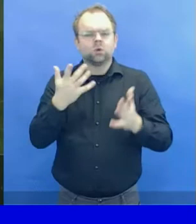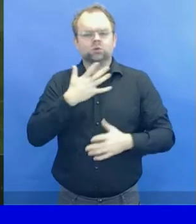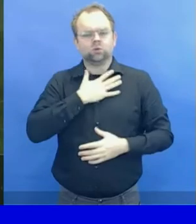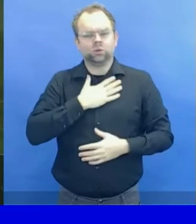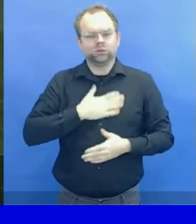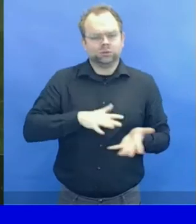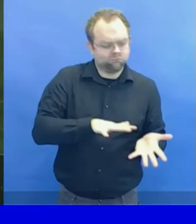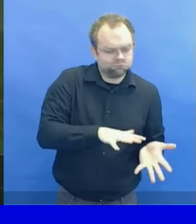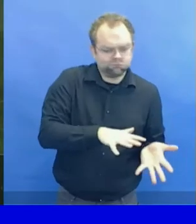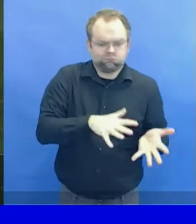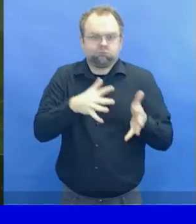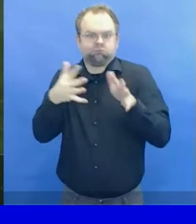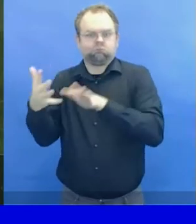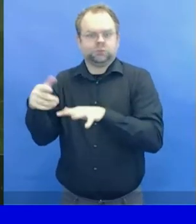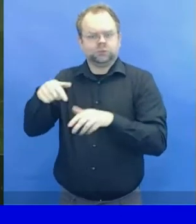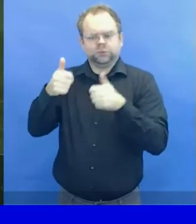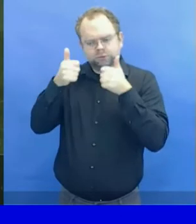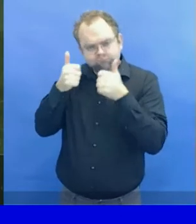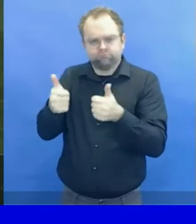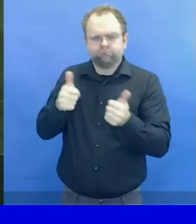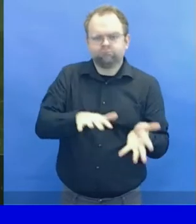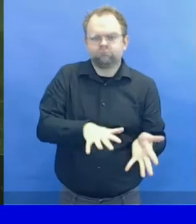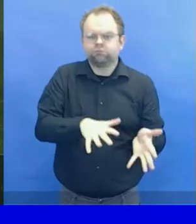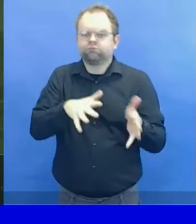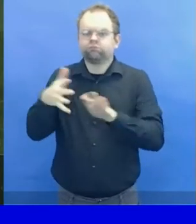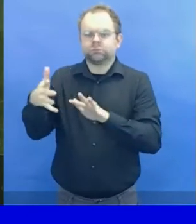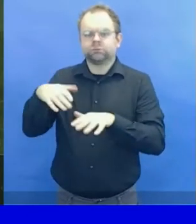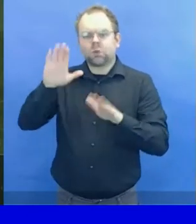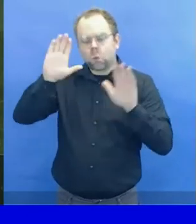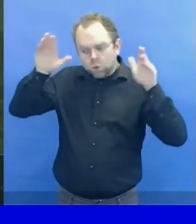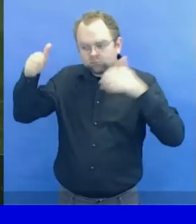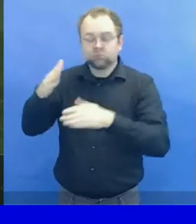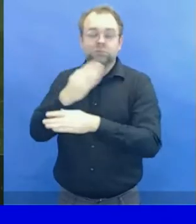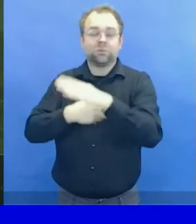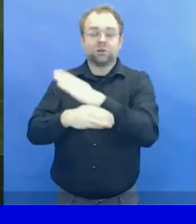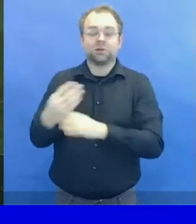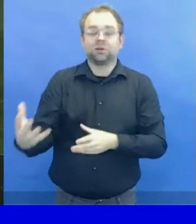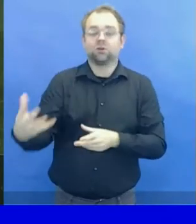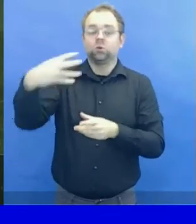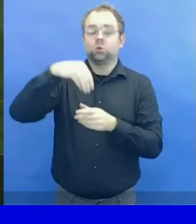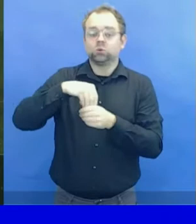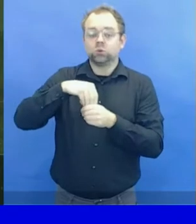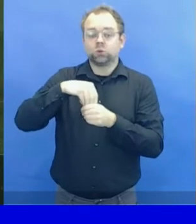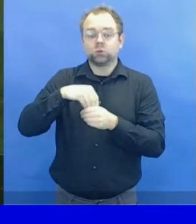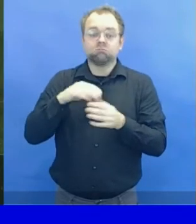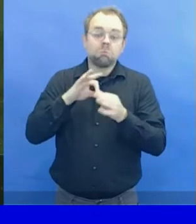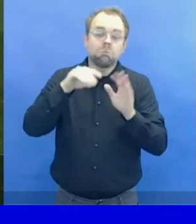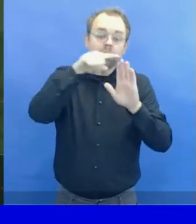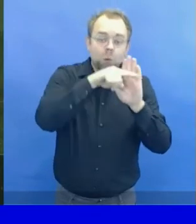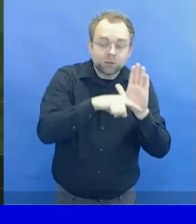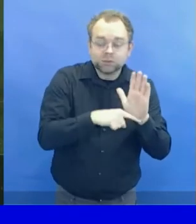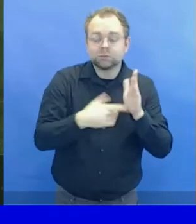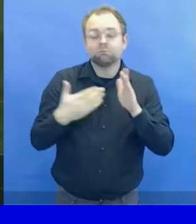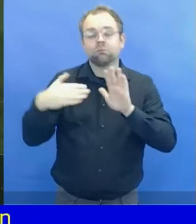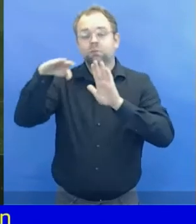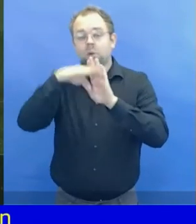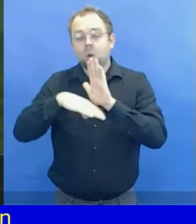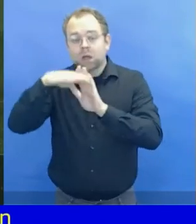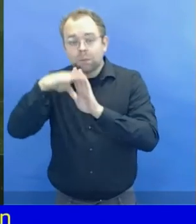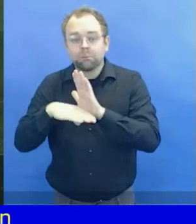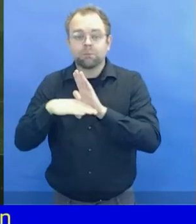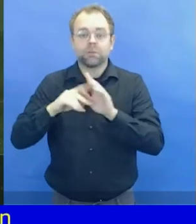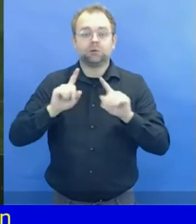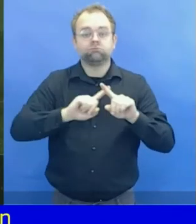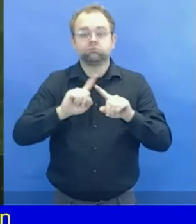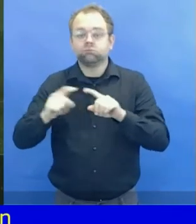will contribute to the implementation of the Convention on the Rights of Persons with Disabilities and the achievement of the Sustainable Development Goals.